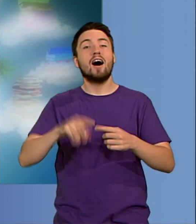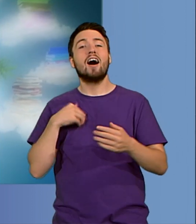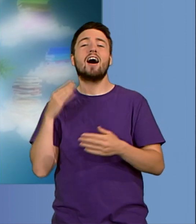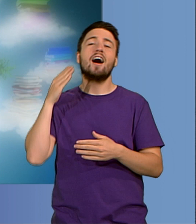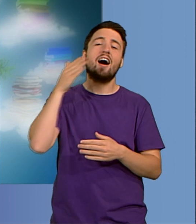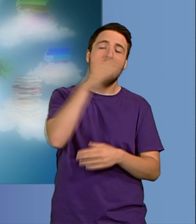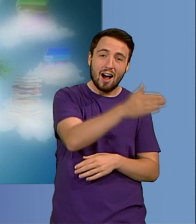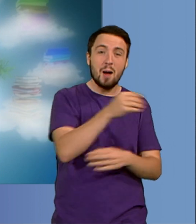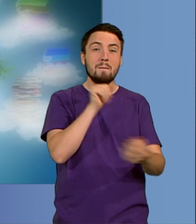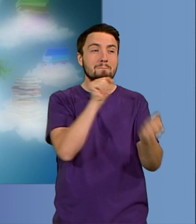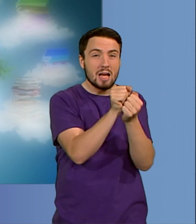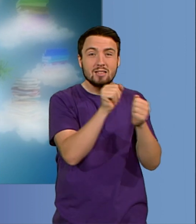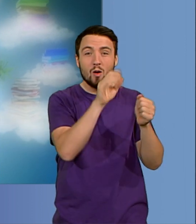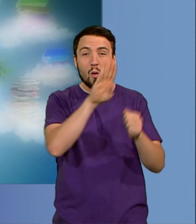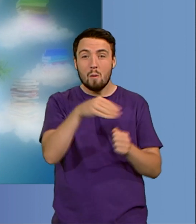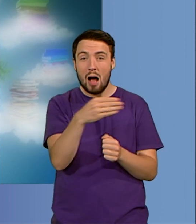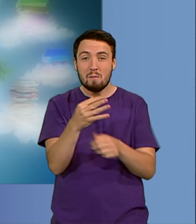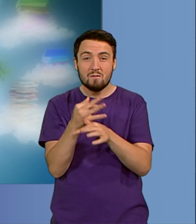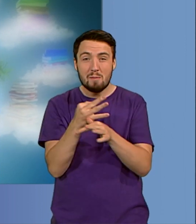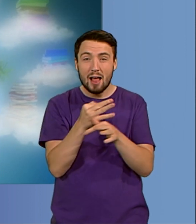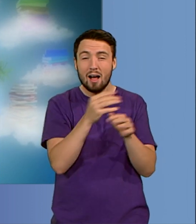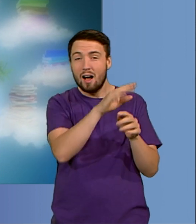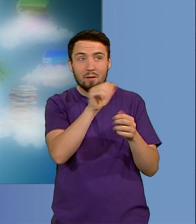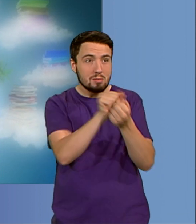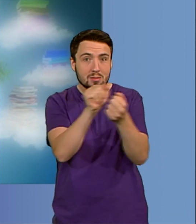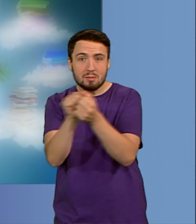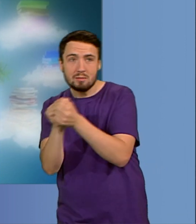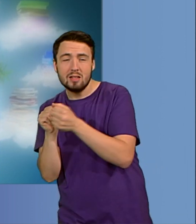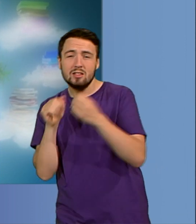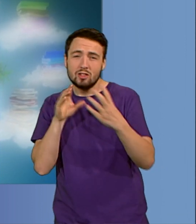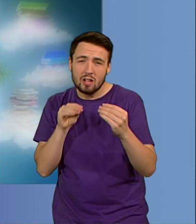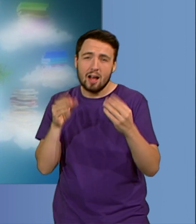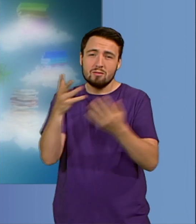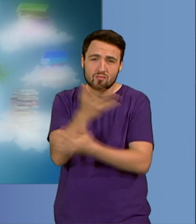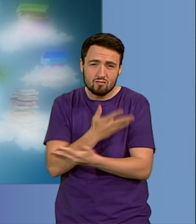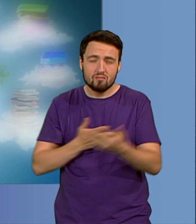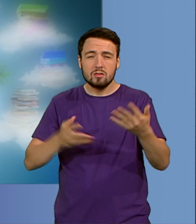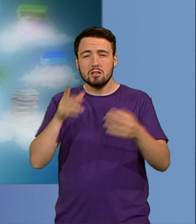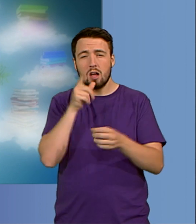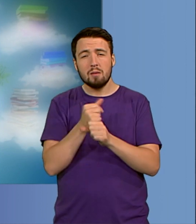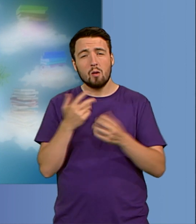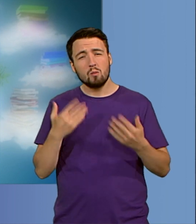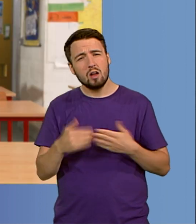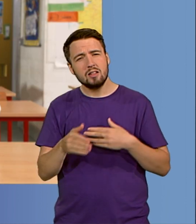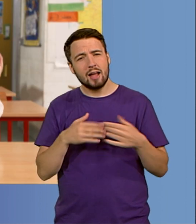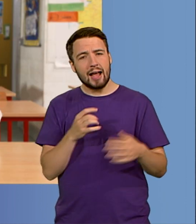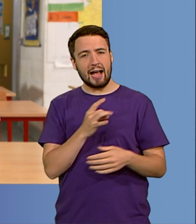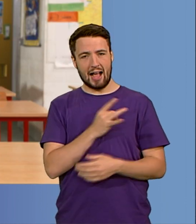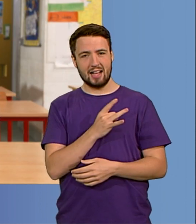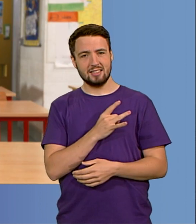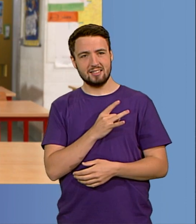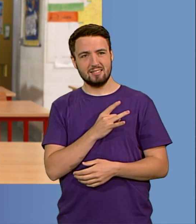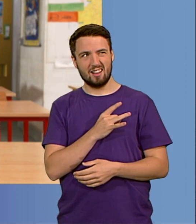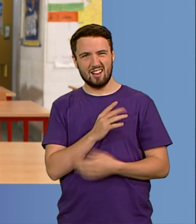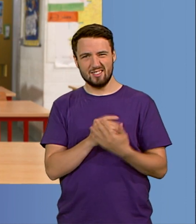Obamas. I think we talk a lot about kindness. And sometimes we don't expect leaders or